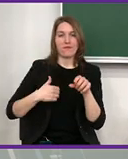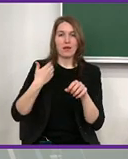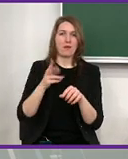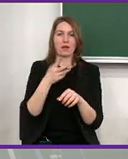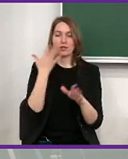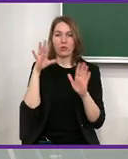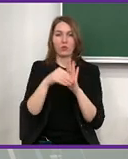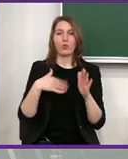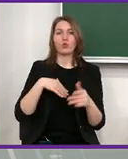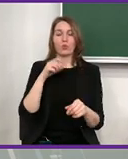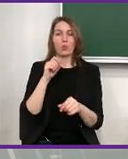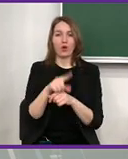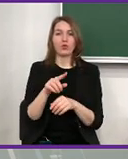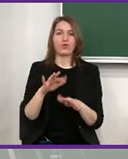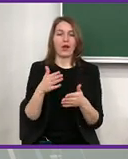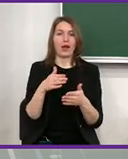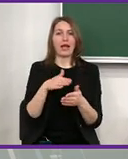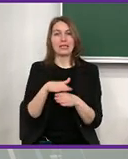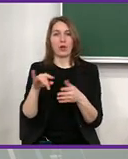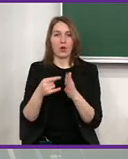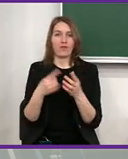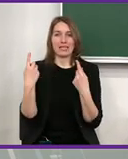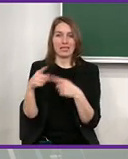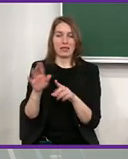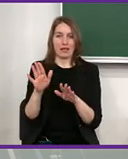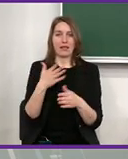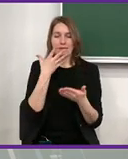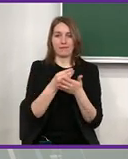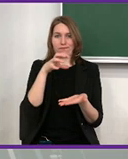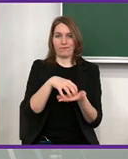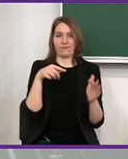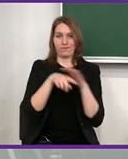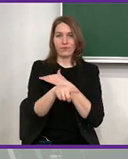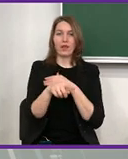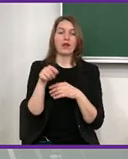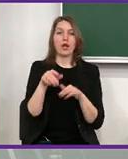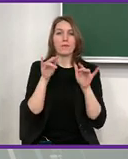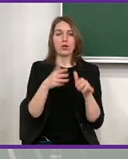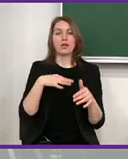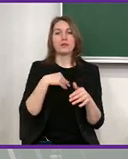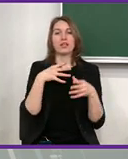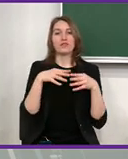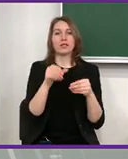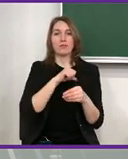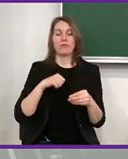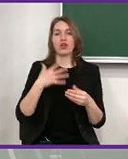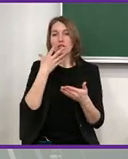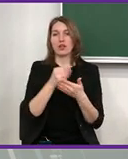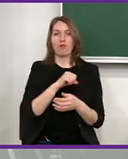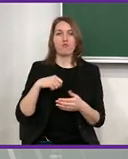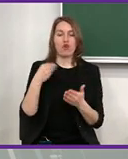suppliers' objects or other objects, but only our objects. What's they are our